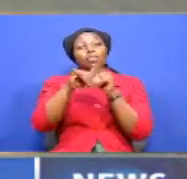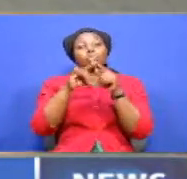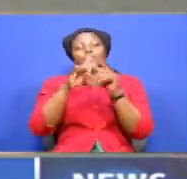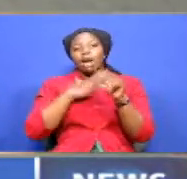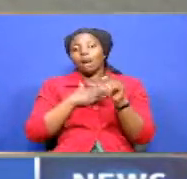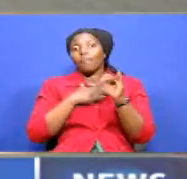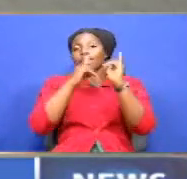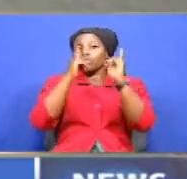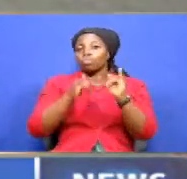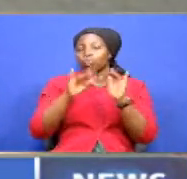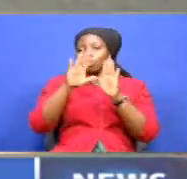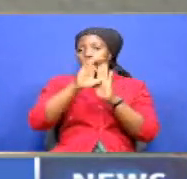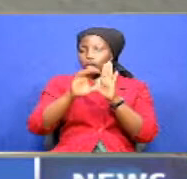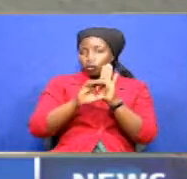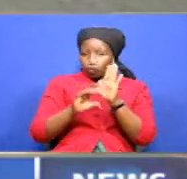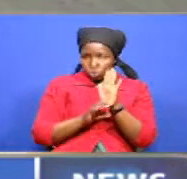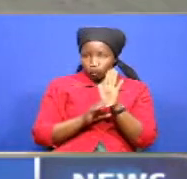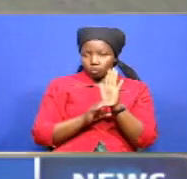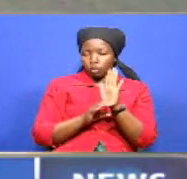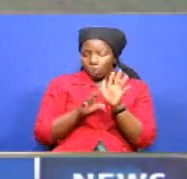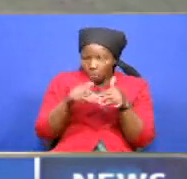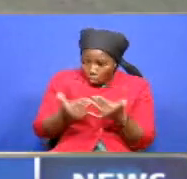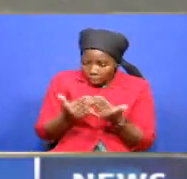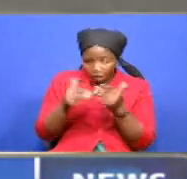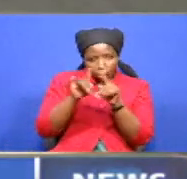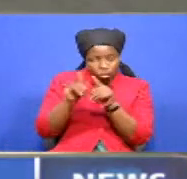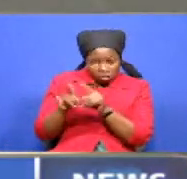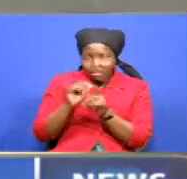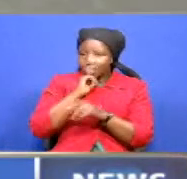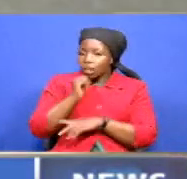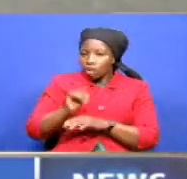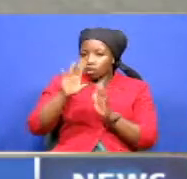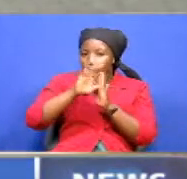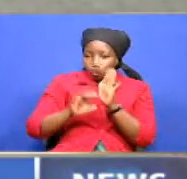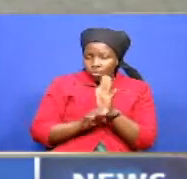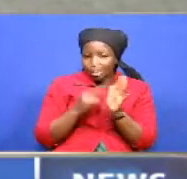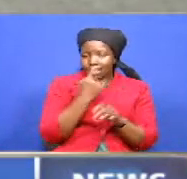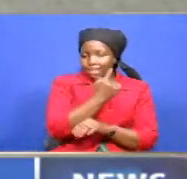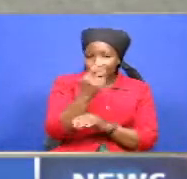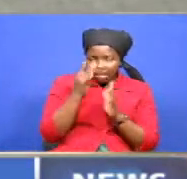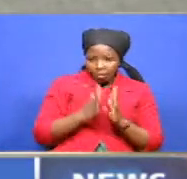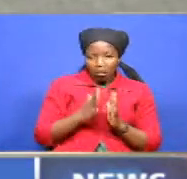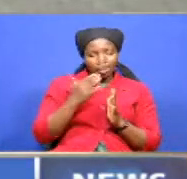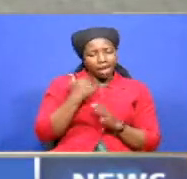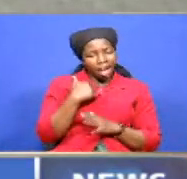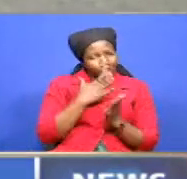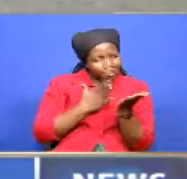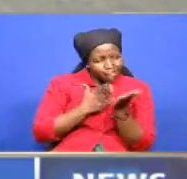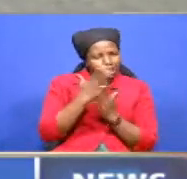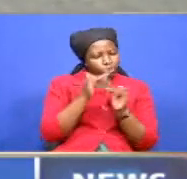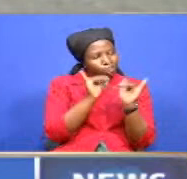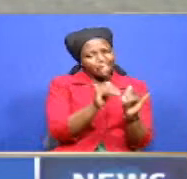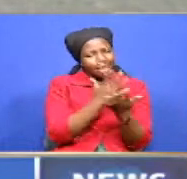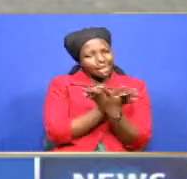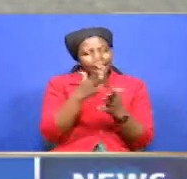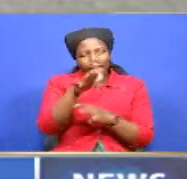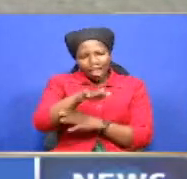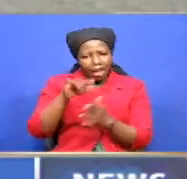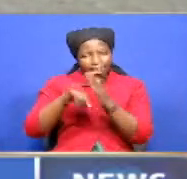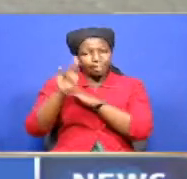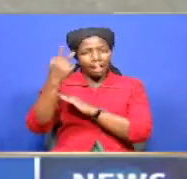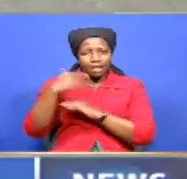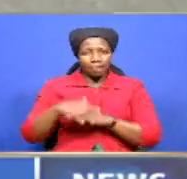yetu impia amata yazamani kila moja anahakia kuhishi pahalipopote indania inchi